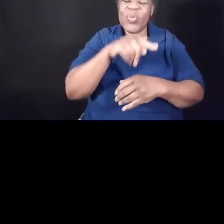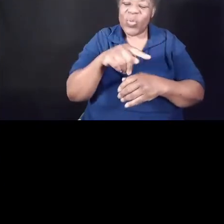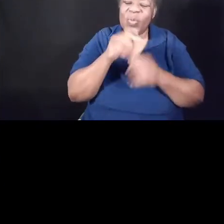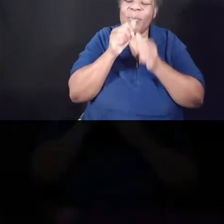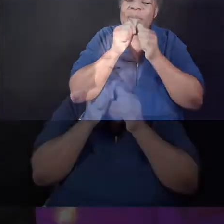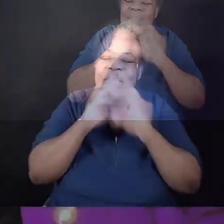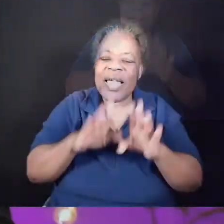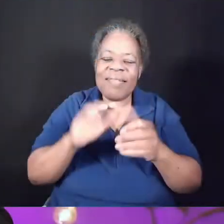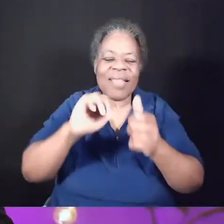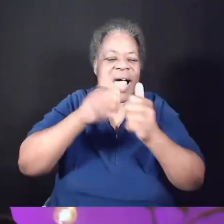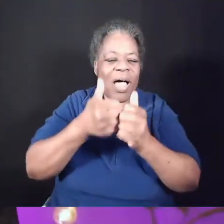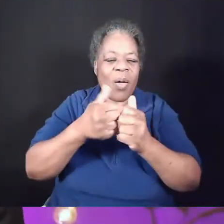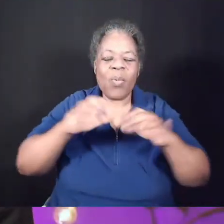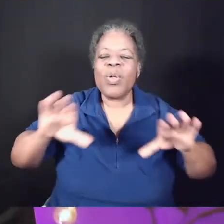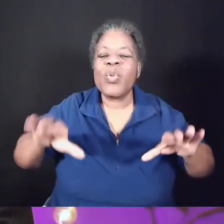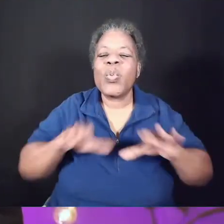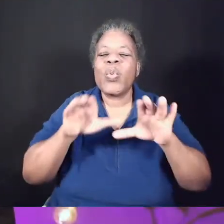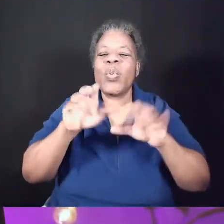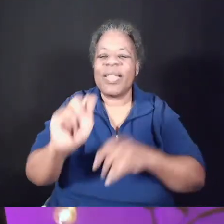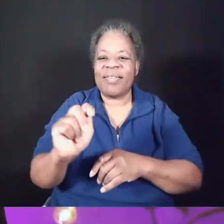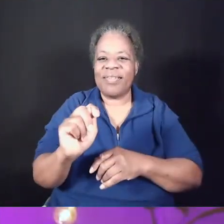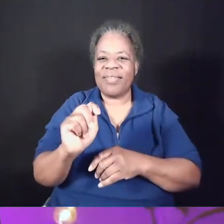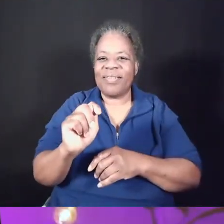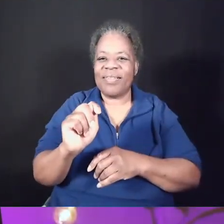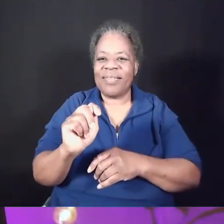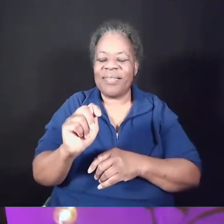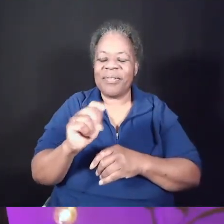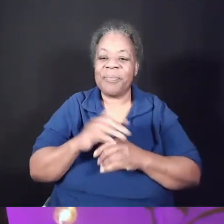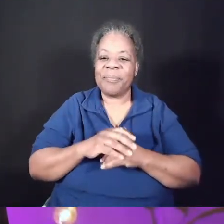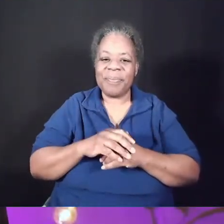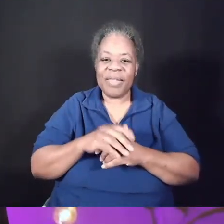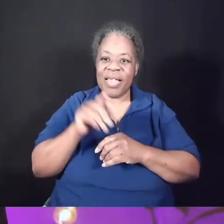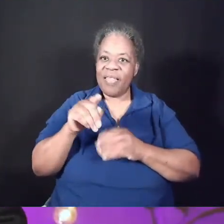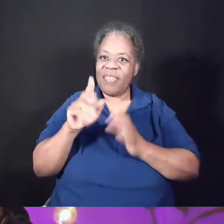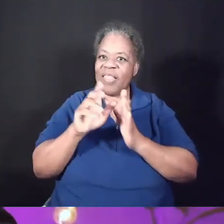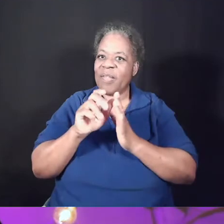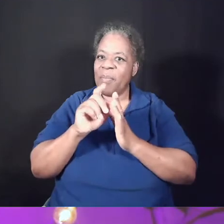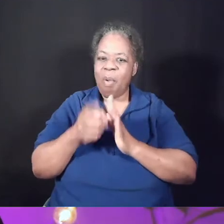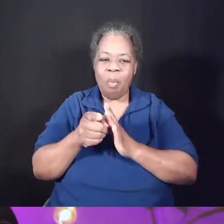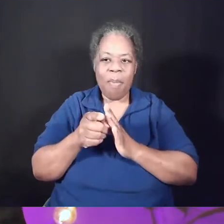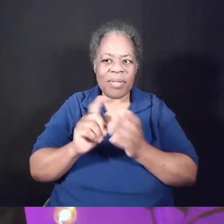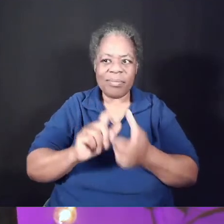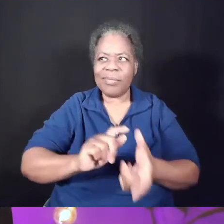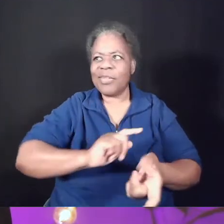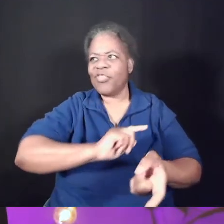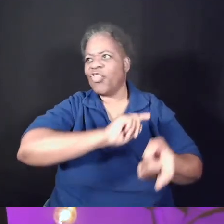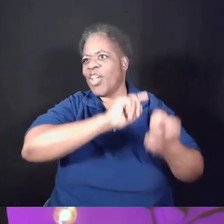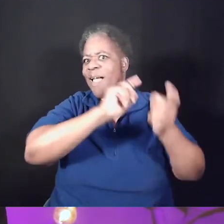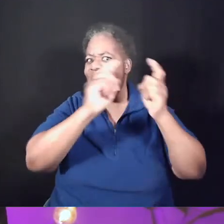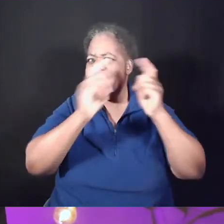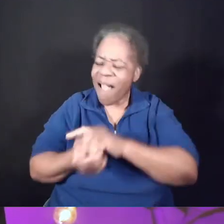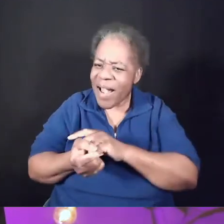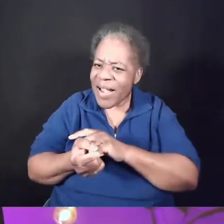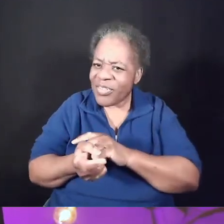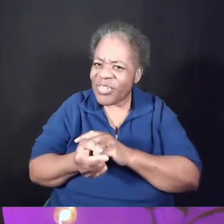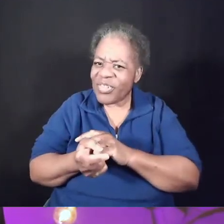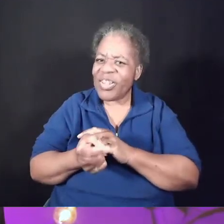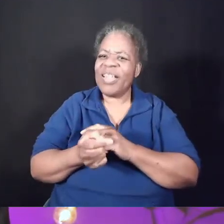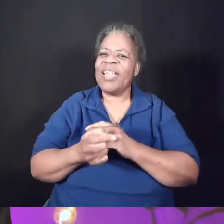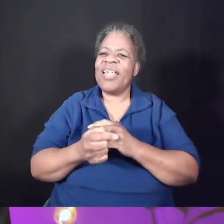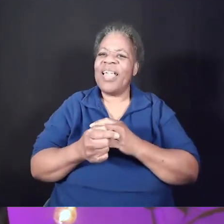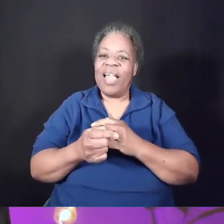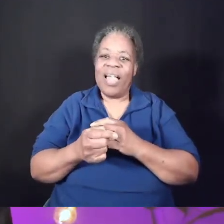So this, this moment is a huge change for the disciples. I mean, literally on the way to this meal,